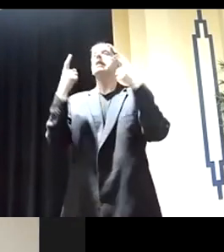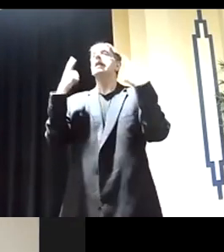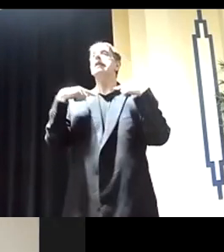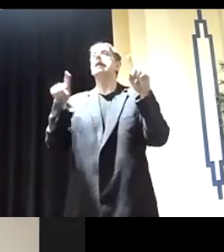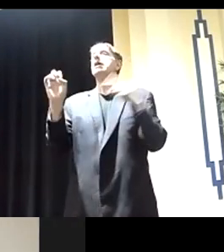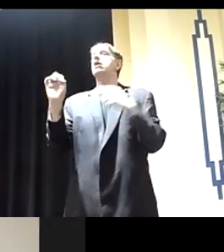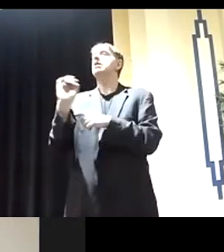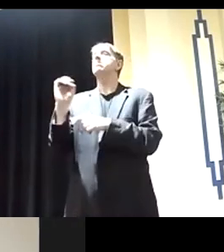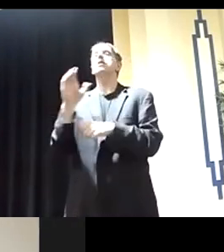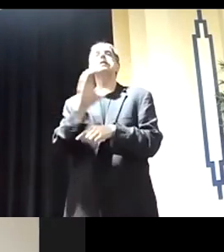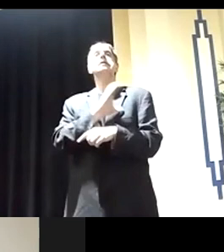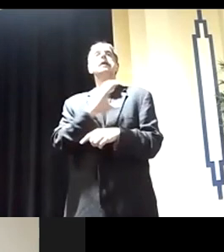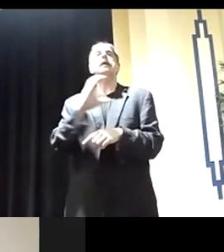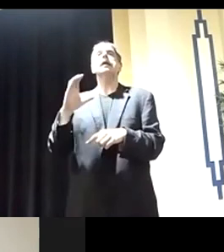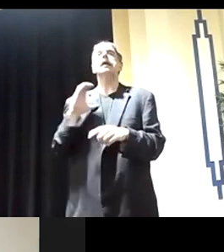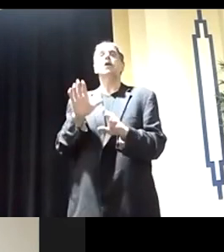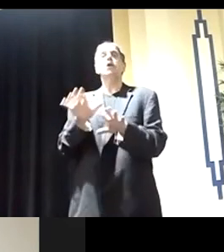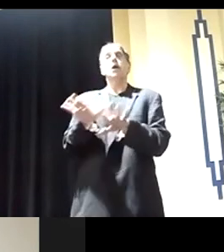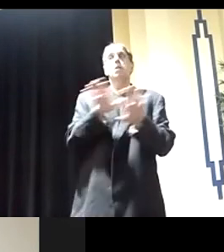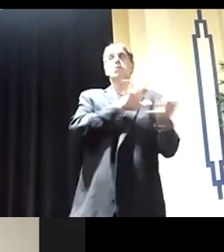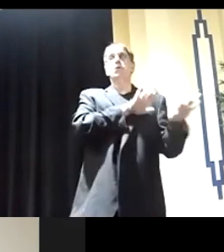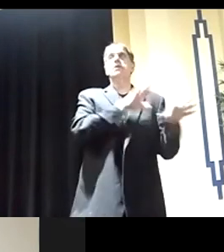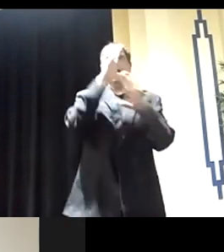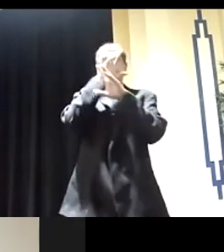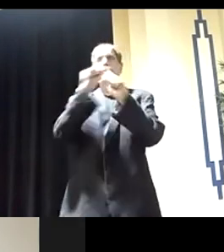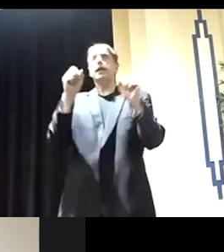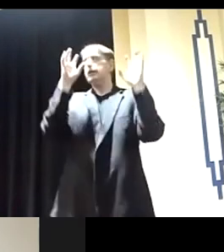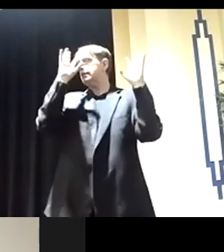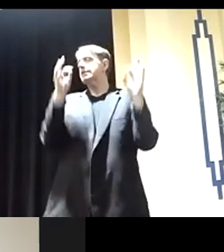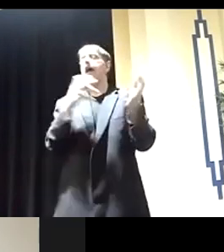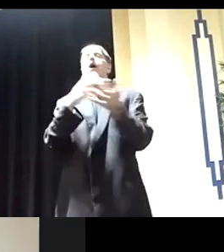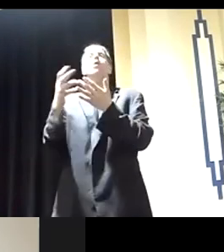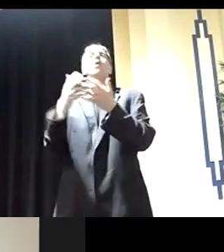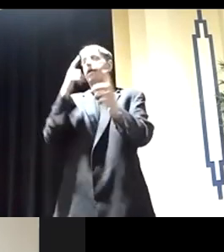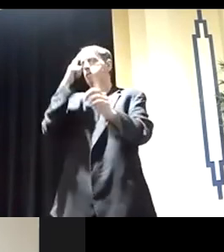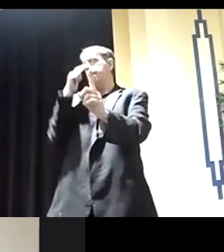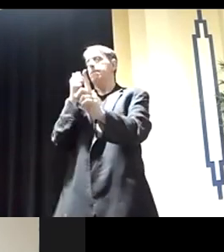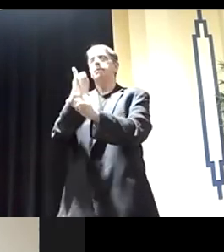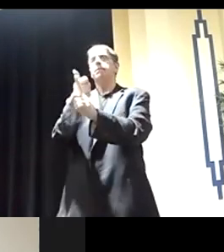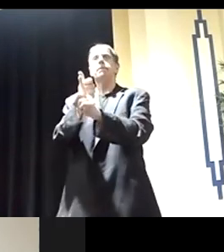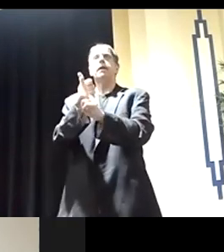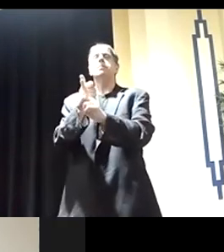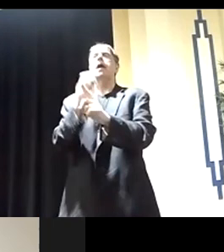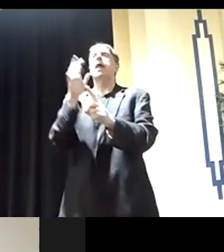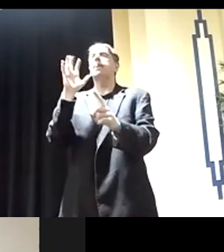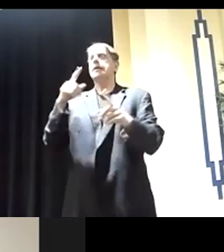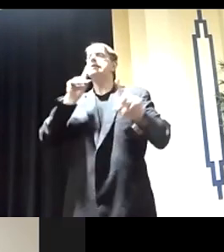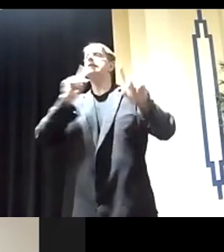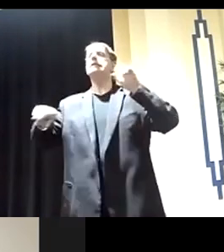pretty much Congress gets waved out of the way and the president can make as many decisions as he wants, which can just go right to dictatorship.